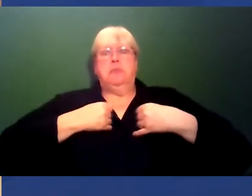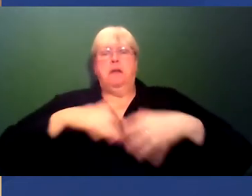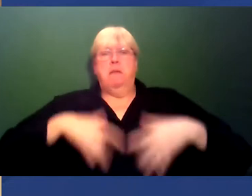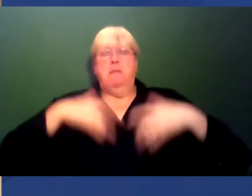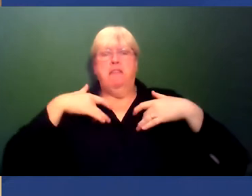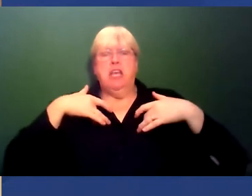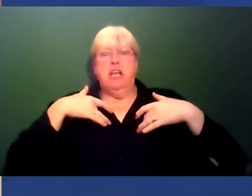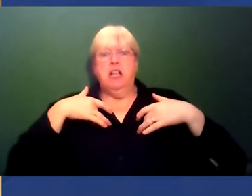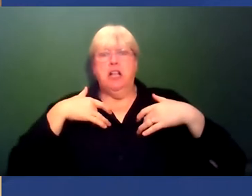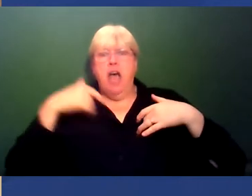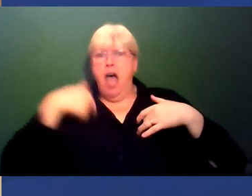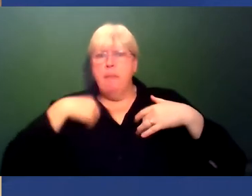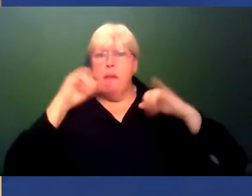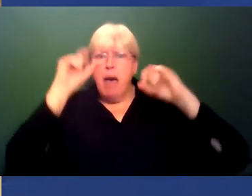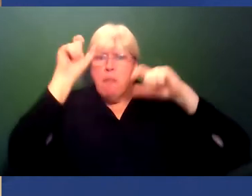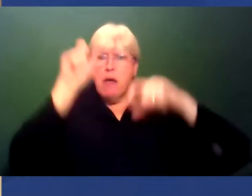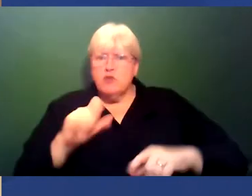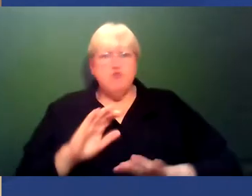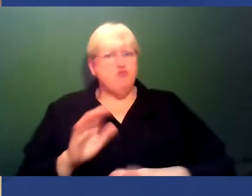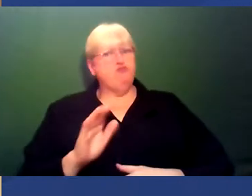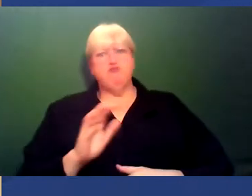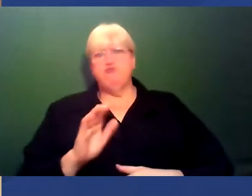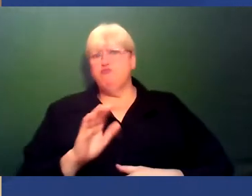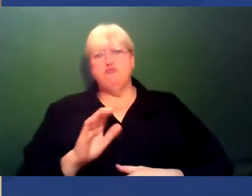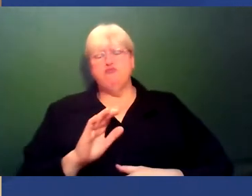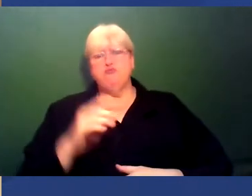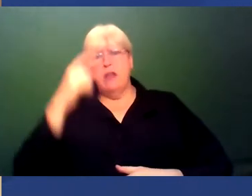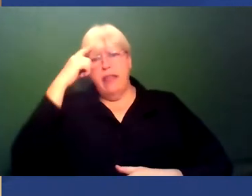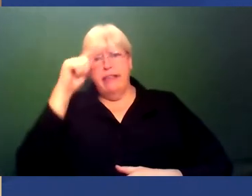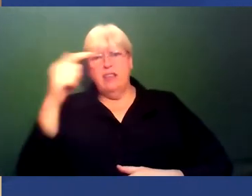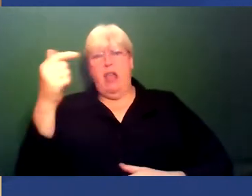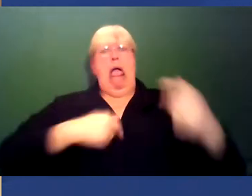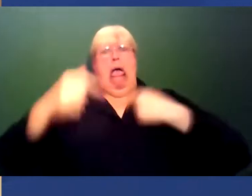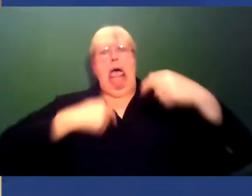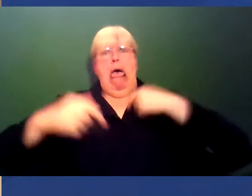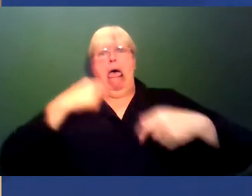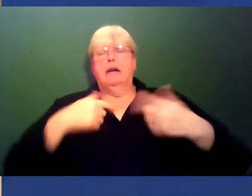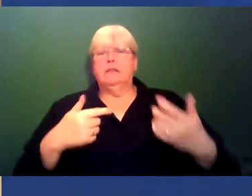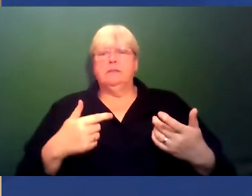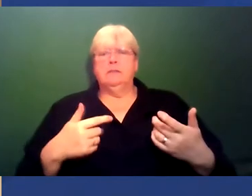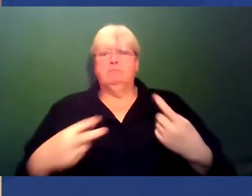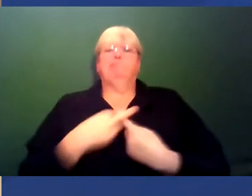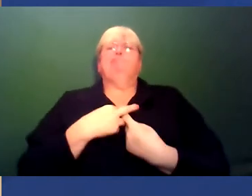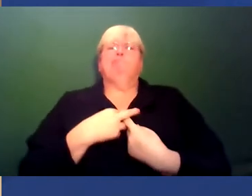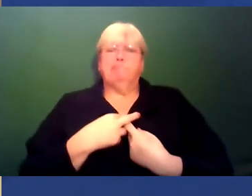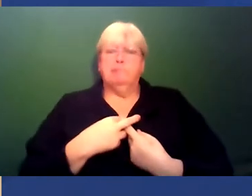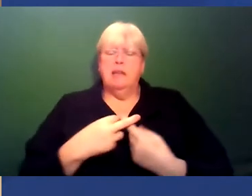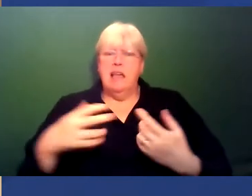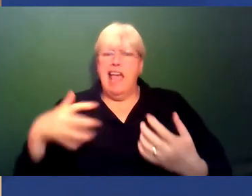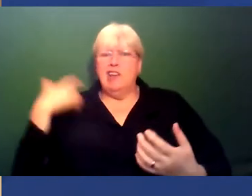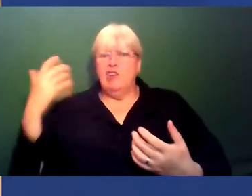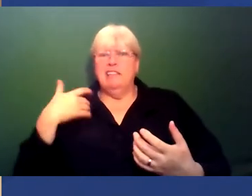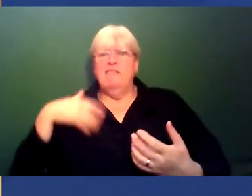you're painting them as a bad person, they think you, you're out to get them, you know, there's this trope of the aggressive, angry black